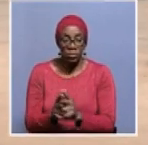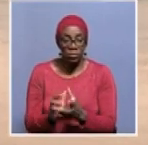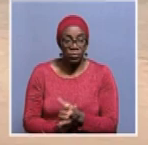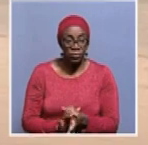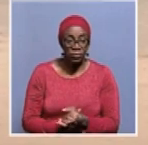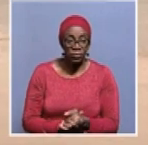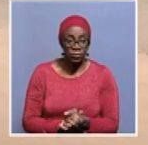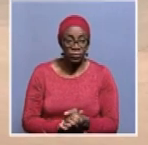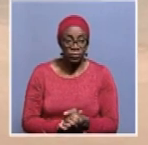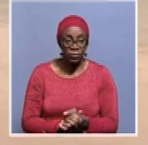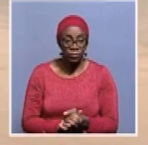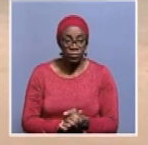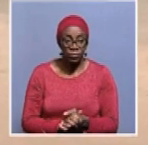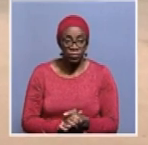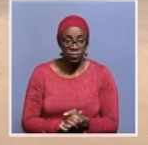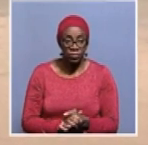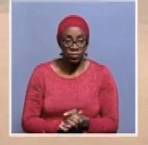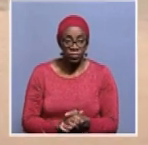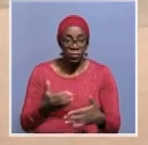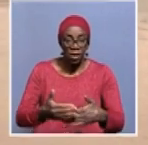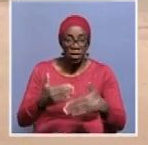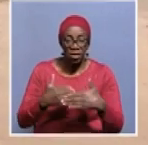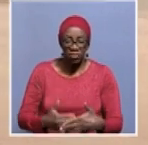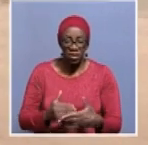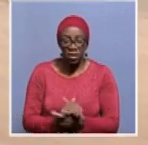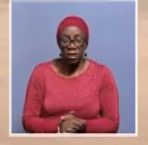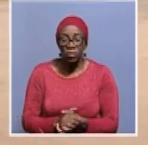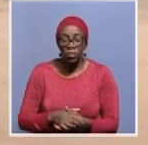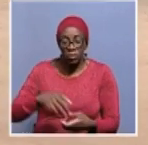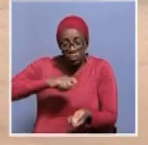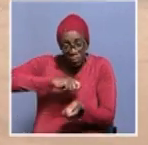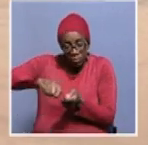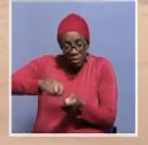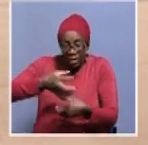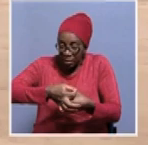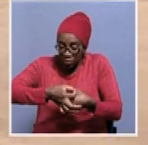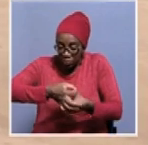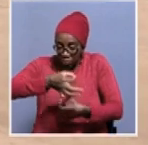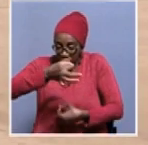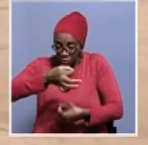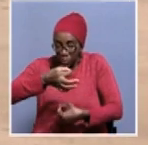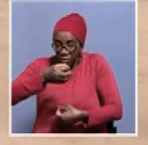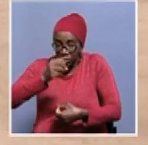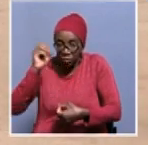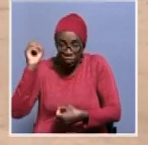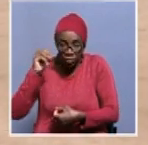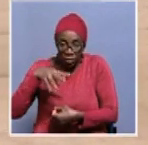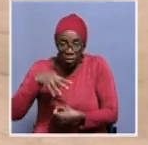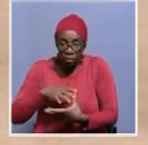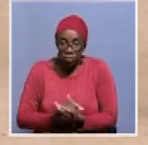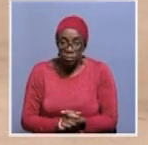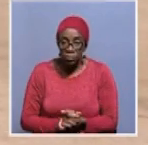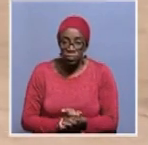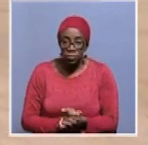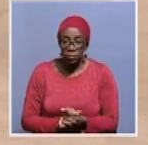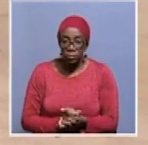time and there after the directing of candles and uh before that of the moment of silence for lighting